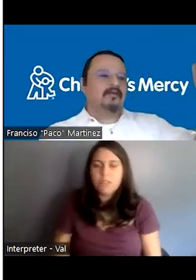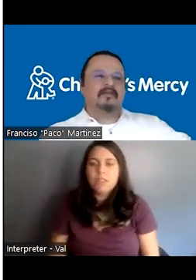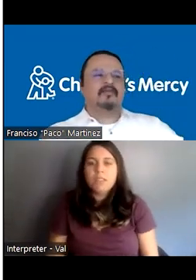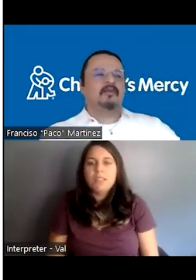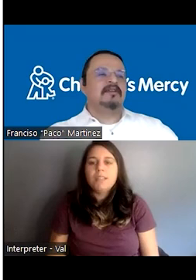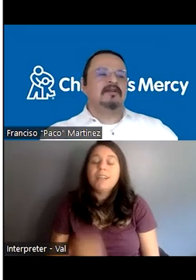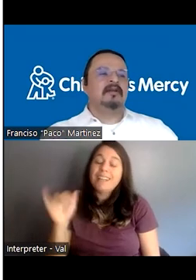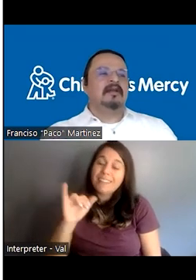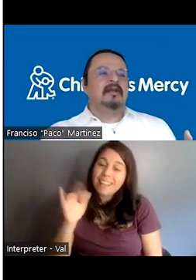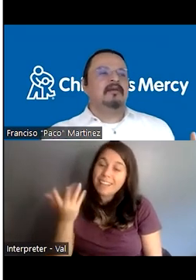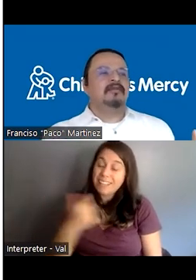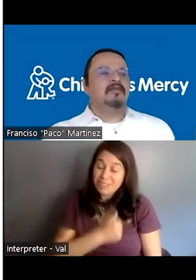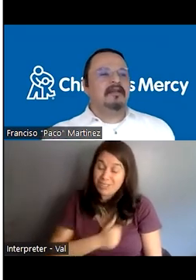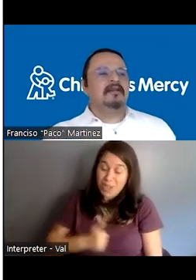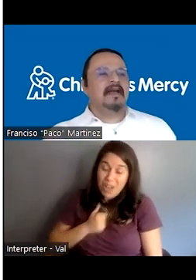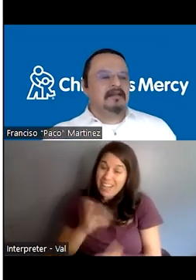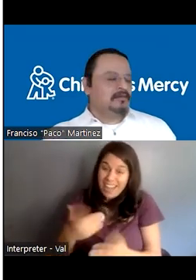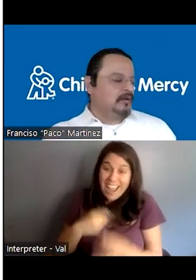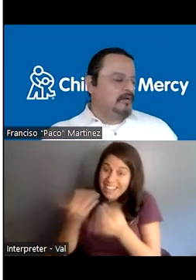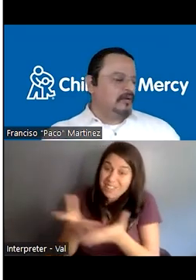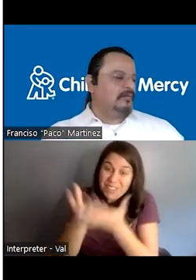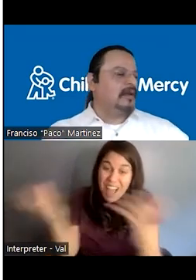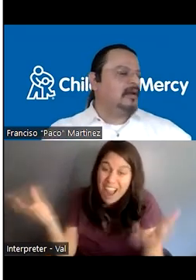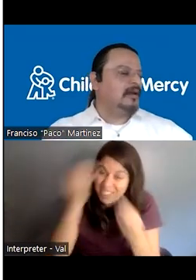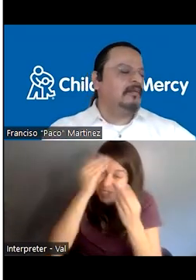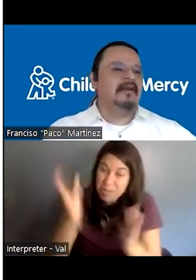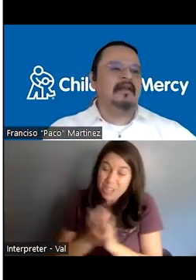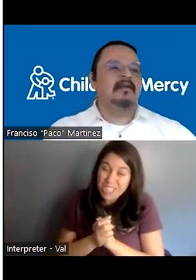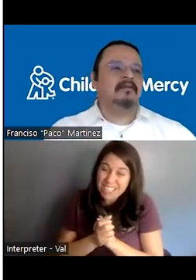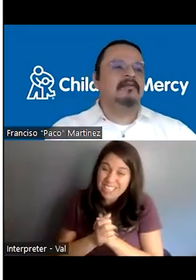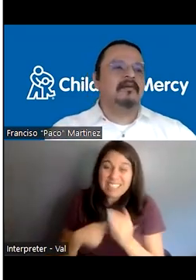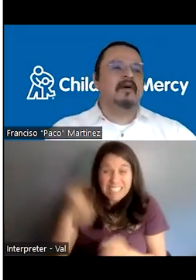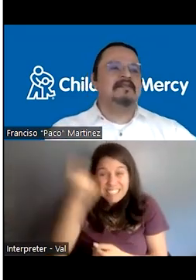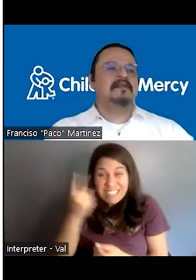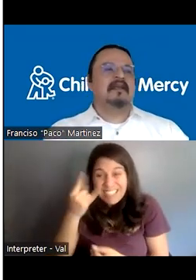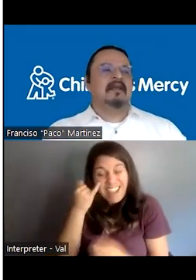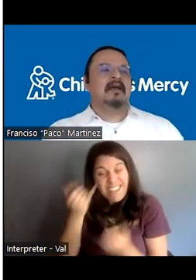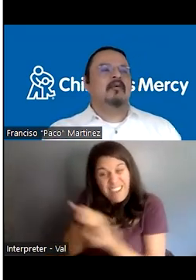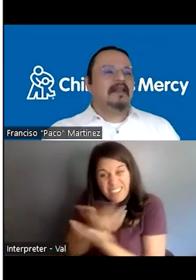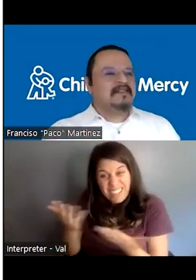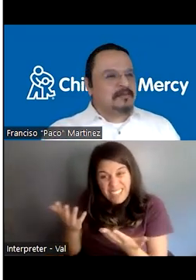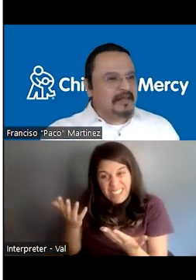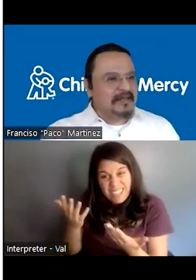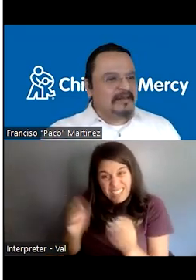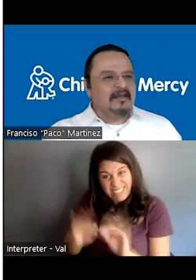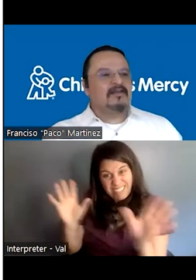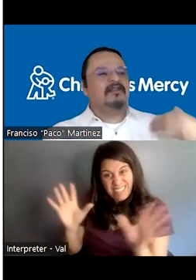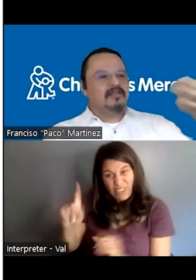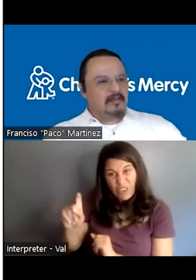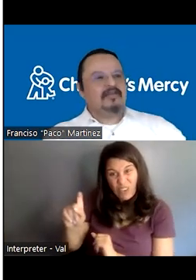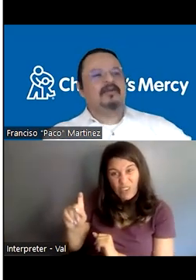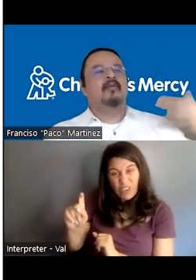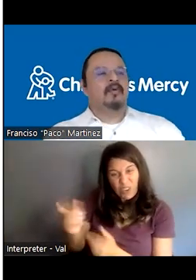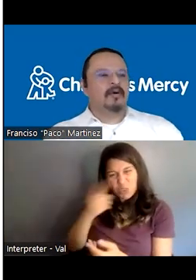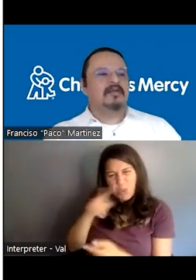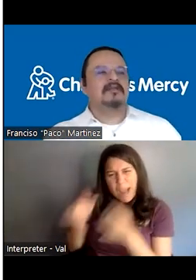I give you a lot of information and I would really like to know if, uh, everything was, uh, well explained. So can